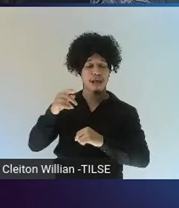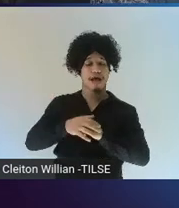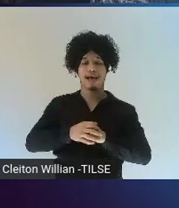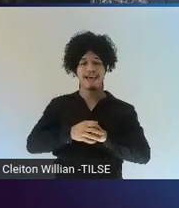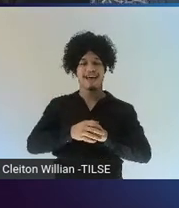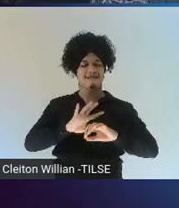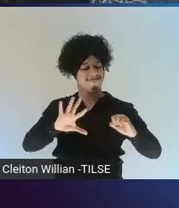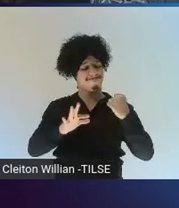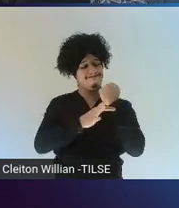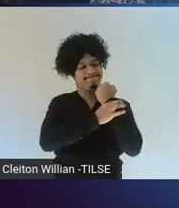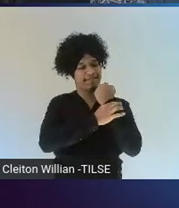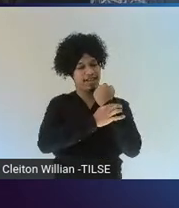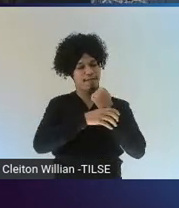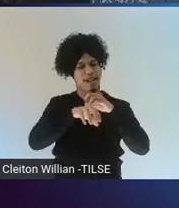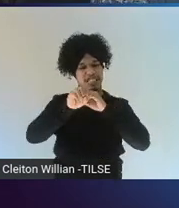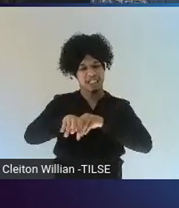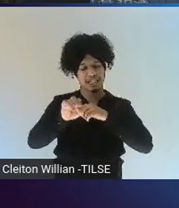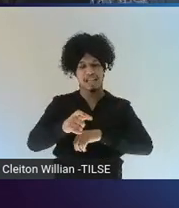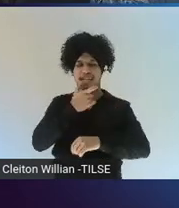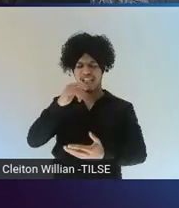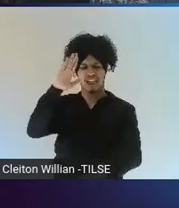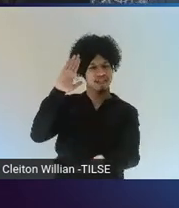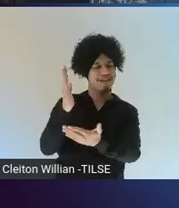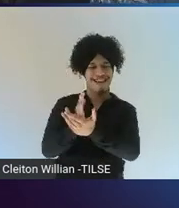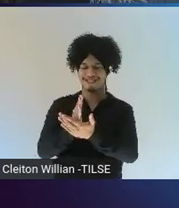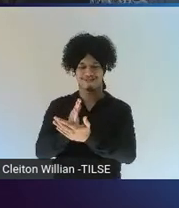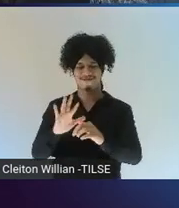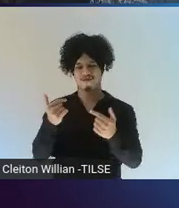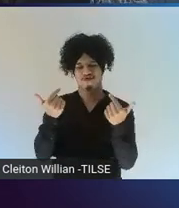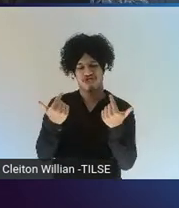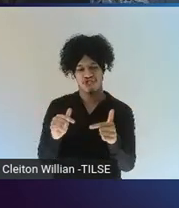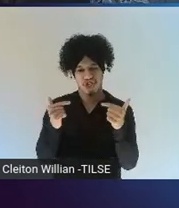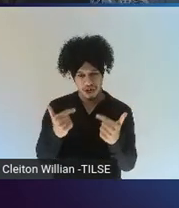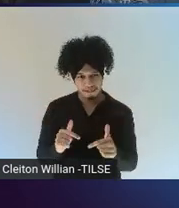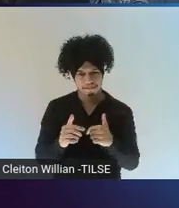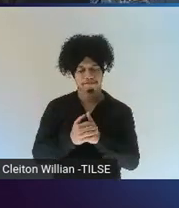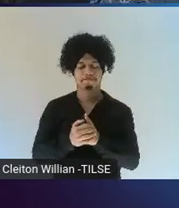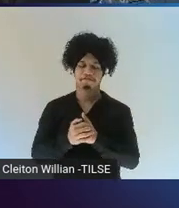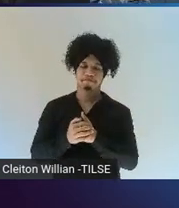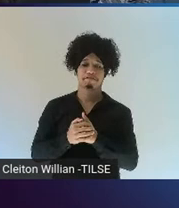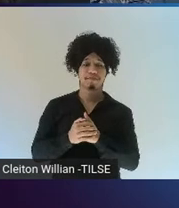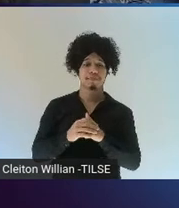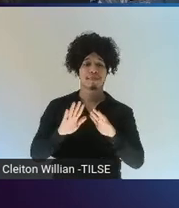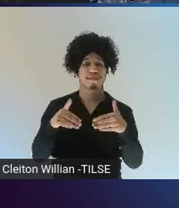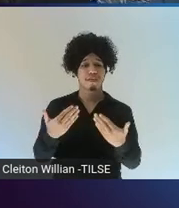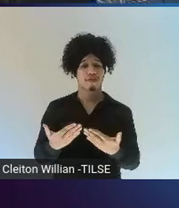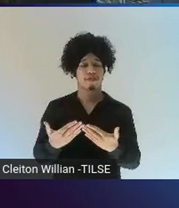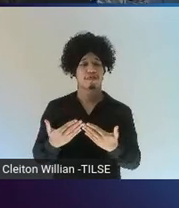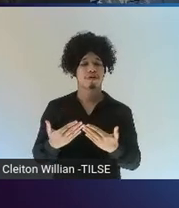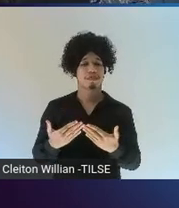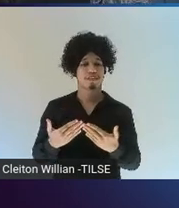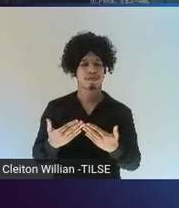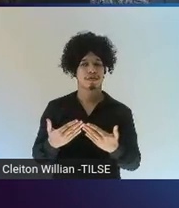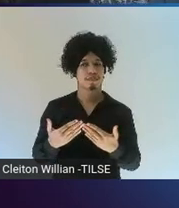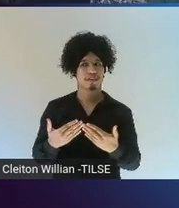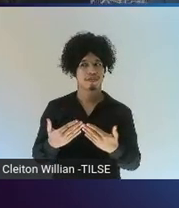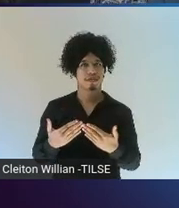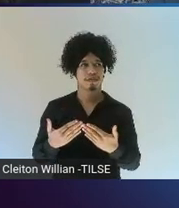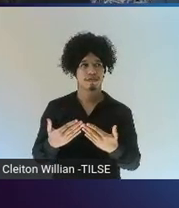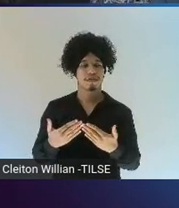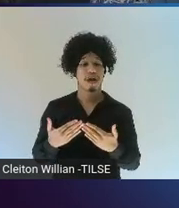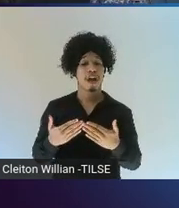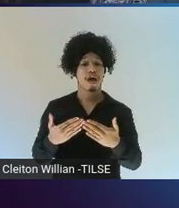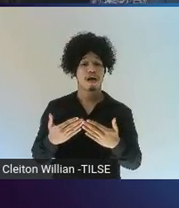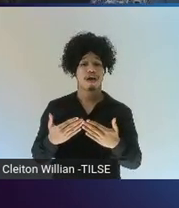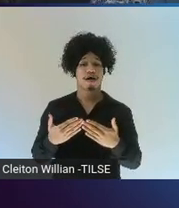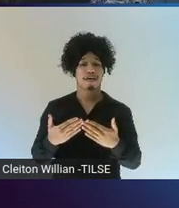support maybe was not as robust as it could have been, it led to things like